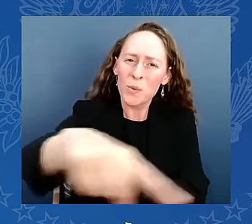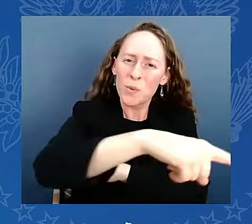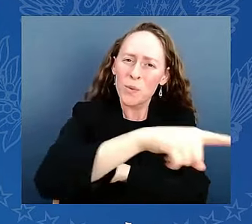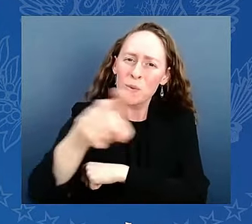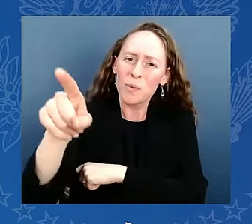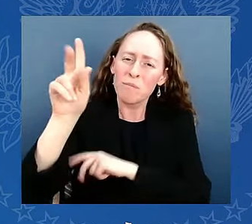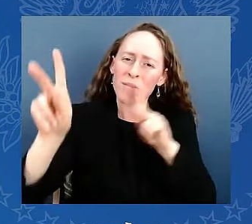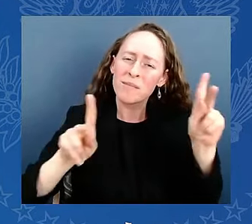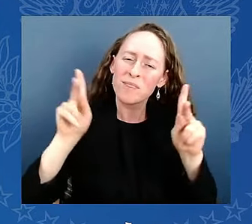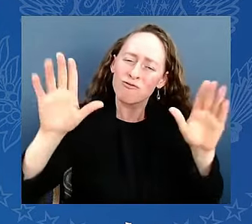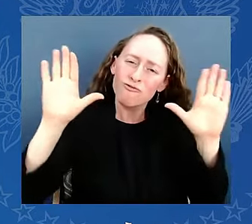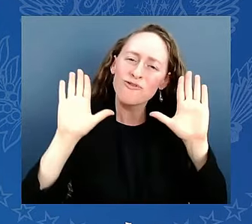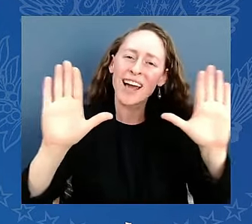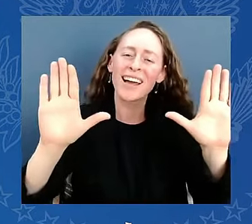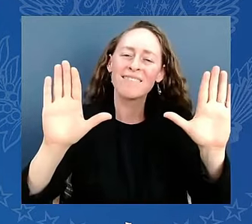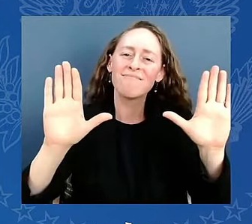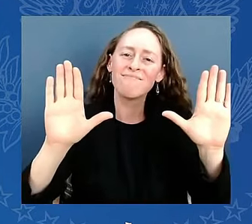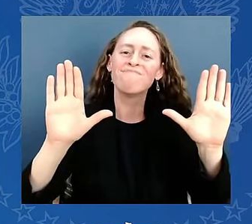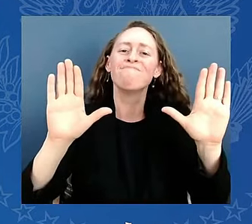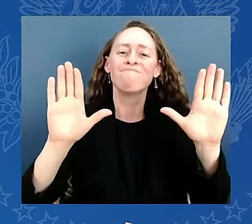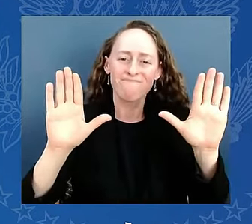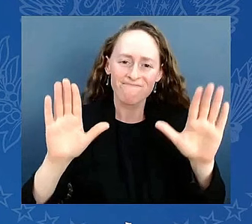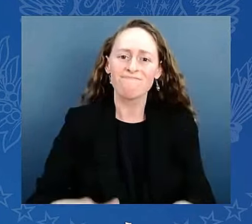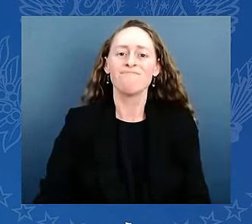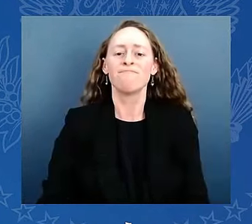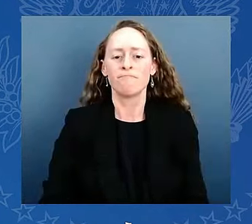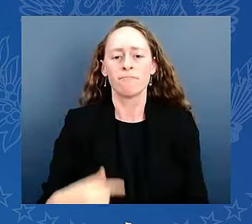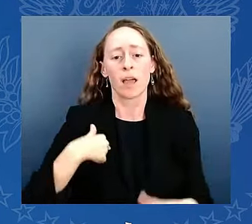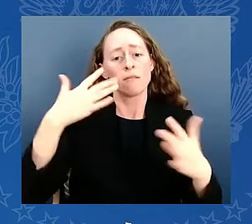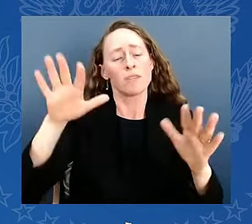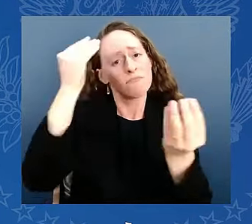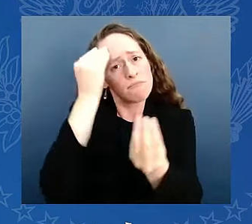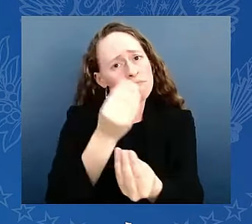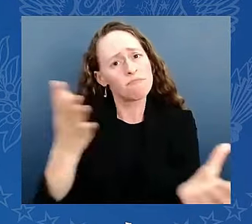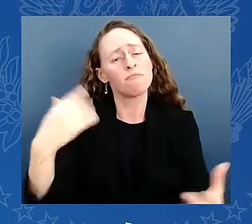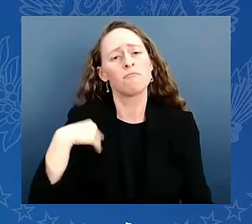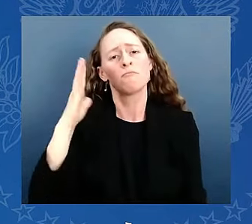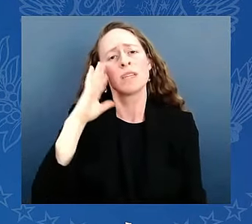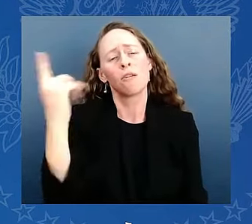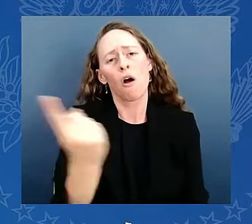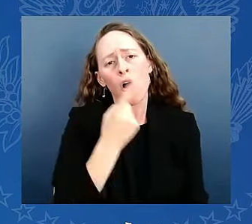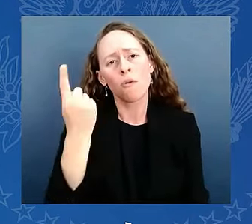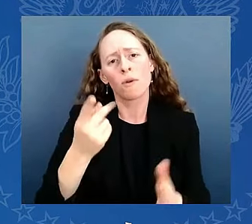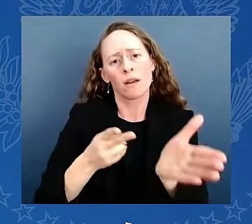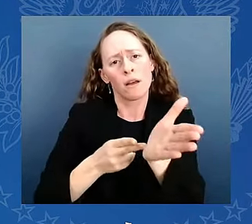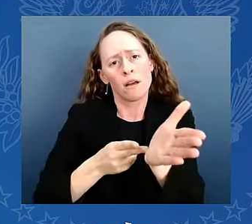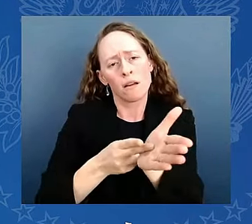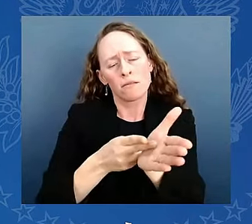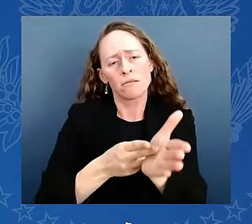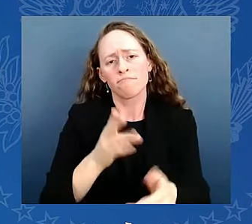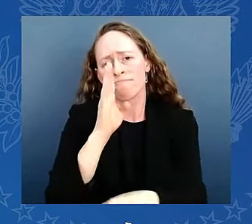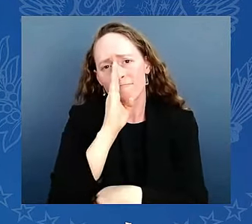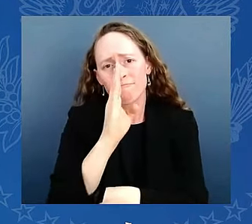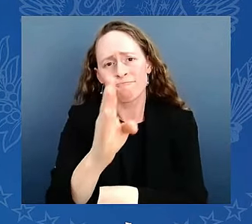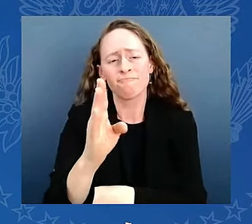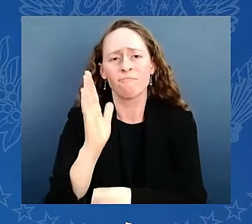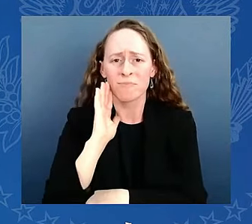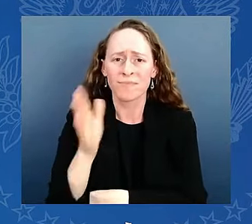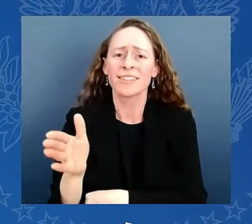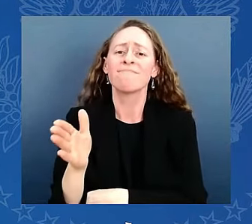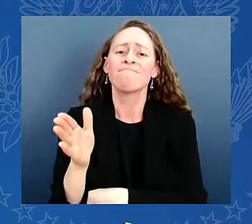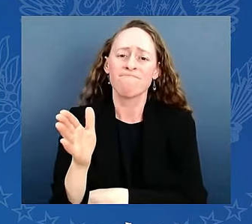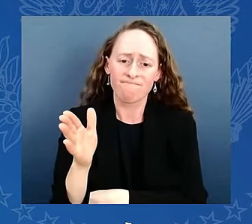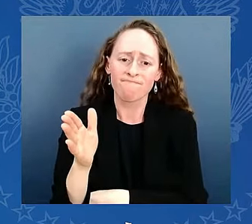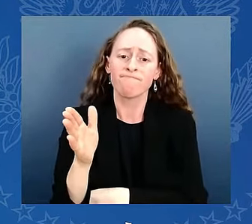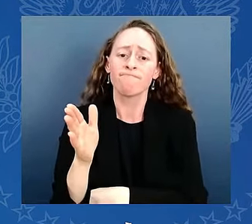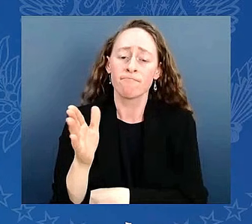to tell you the truth. And the truth, the sacred cause of this country is larger than any